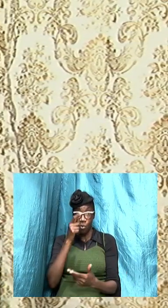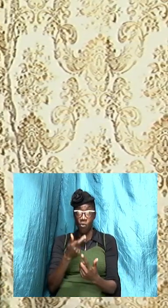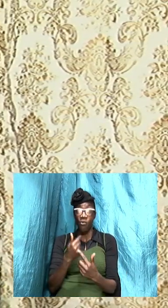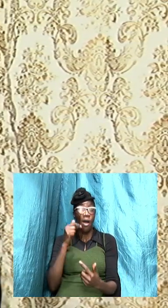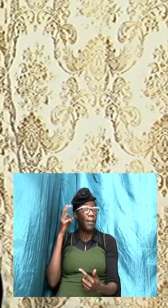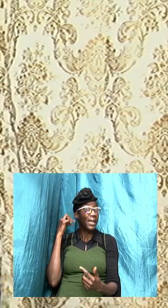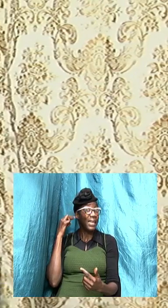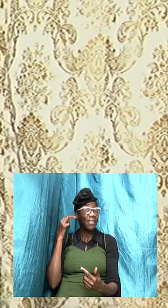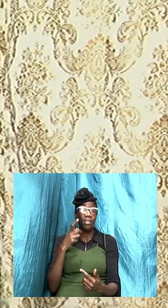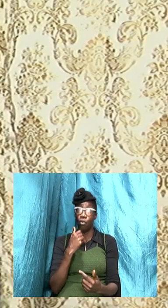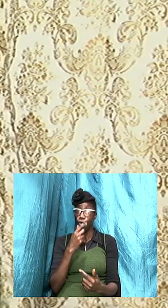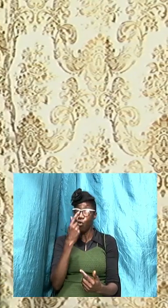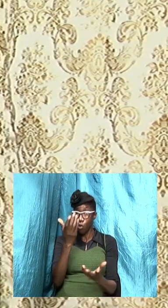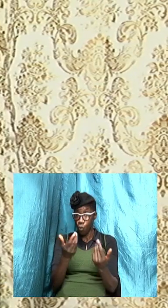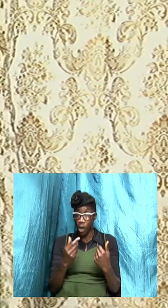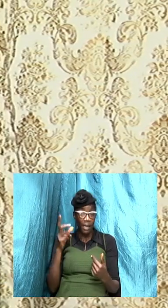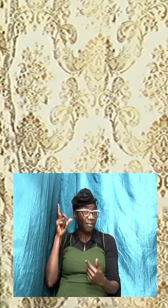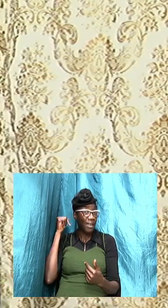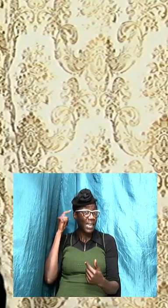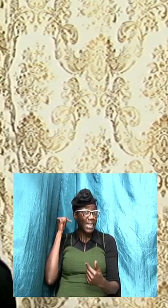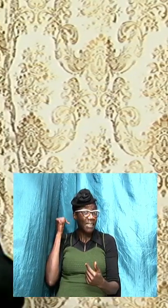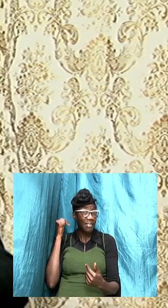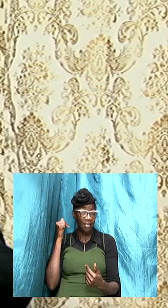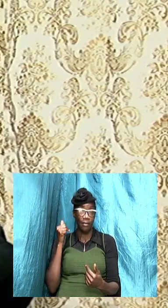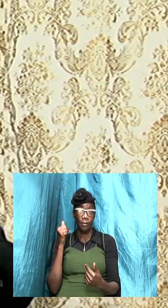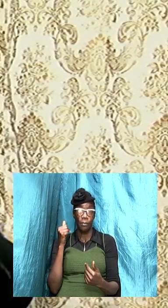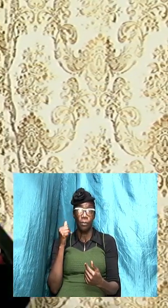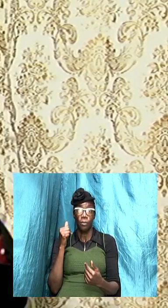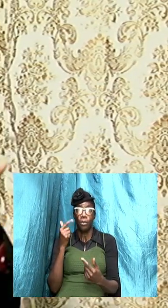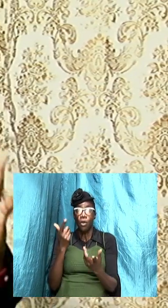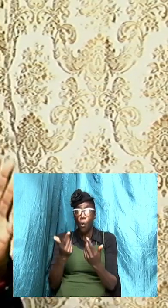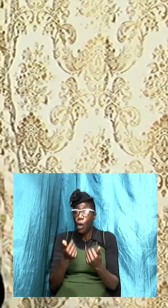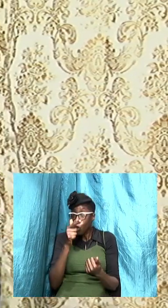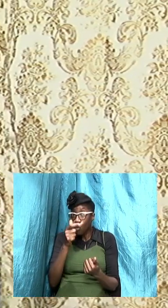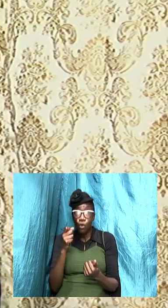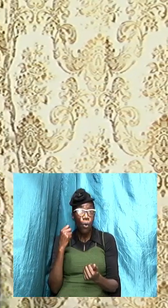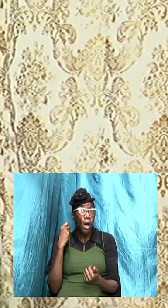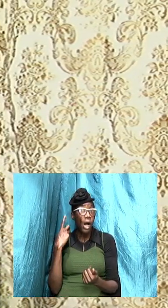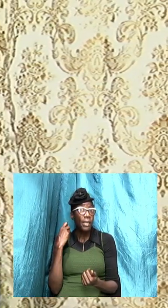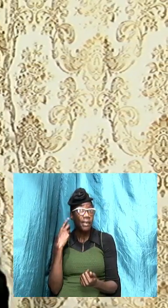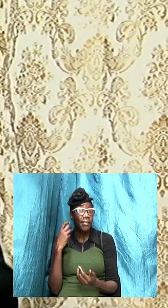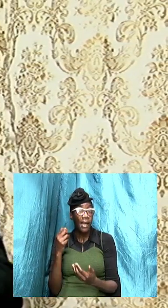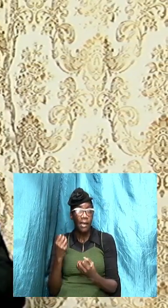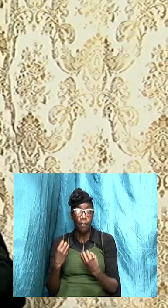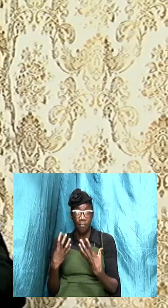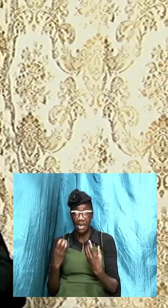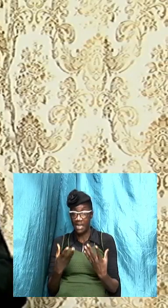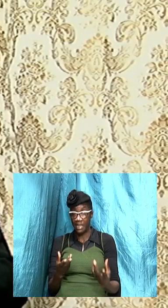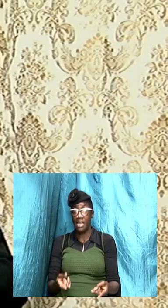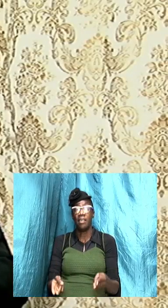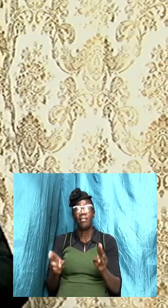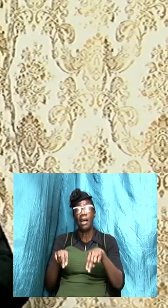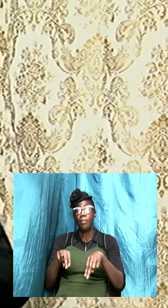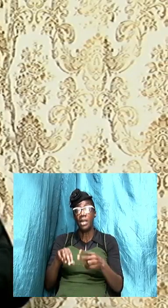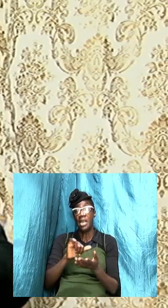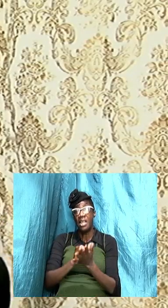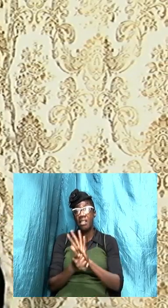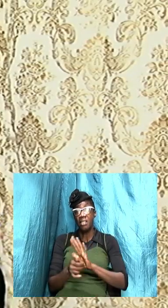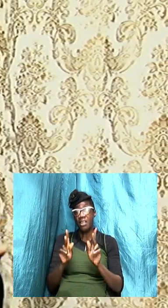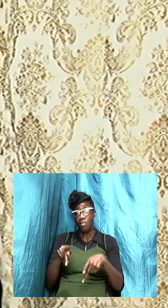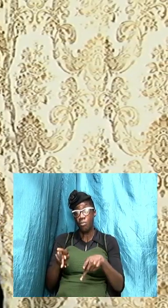listen to I want you to understand that so many things are popping up and these persons are